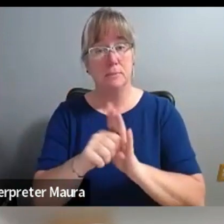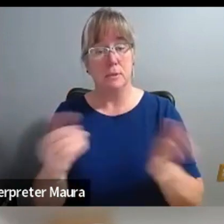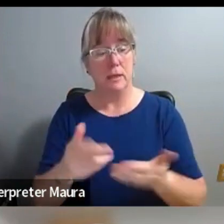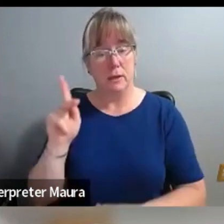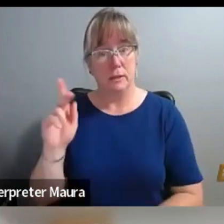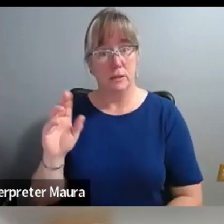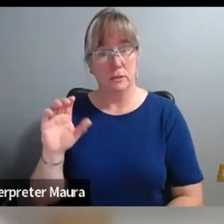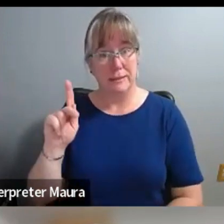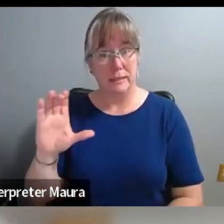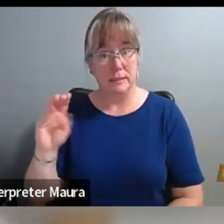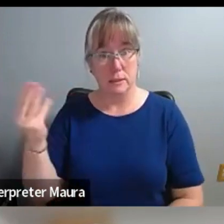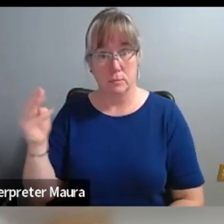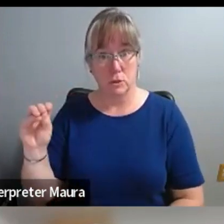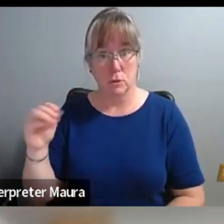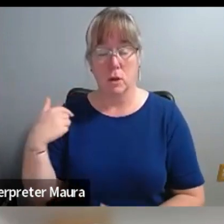long, hard look at themselves.